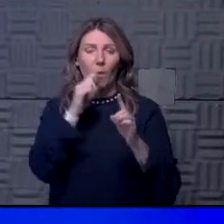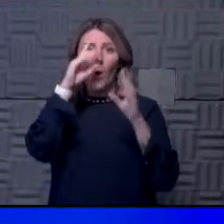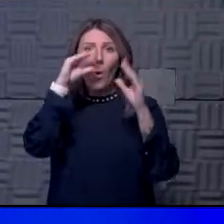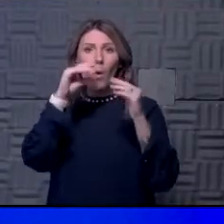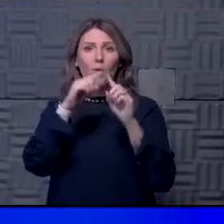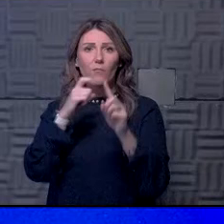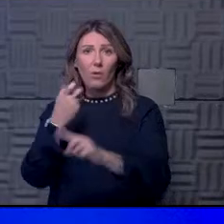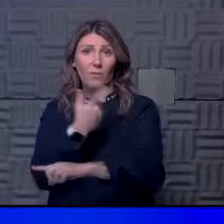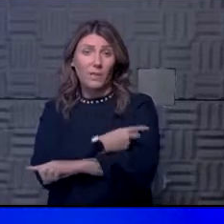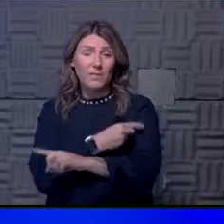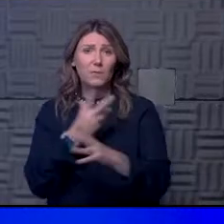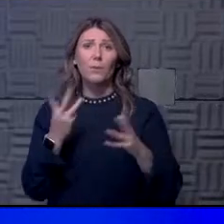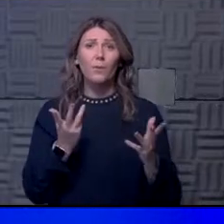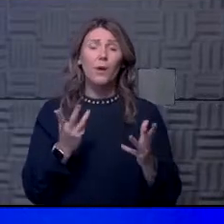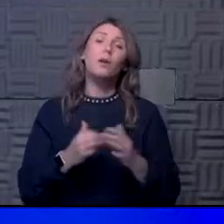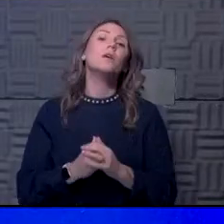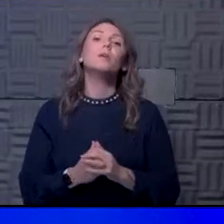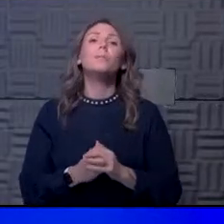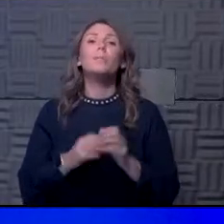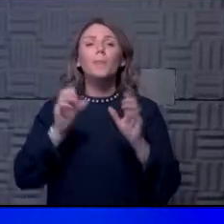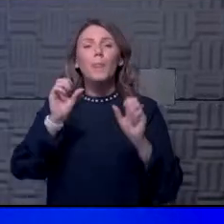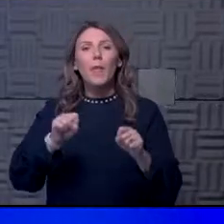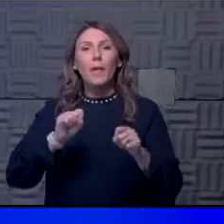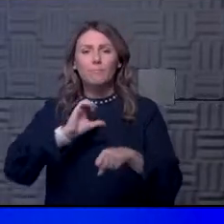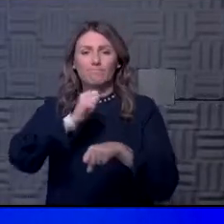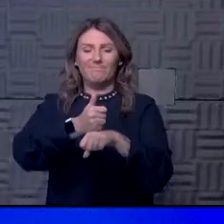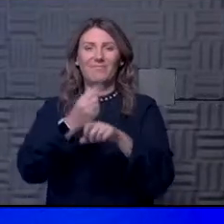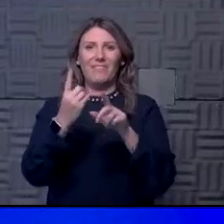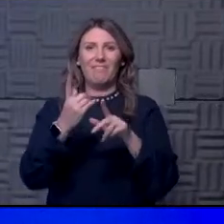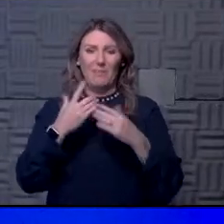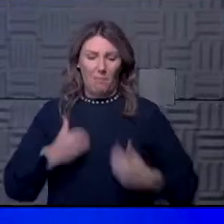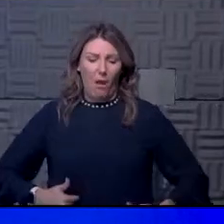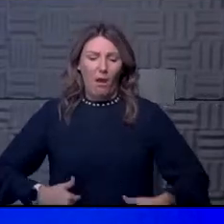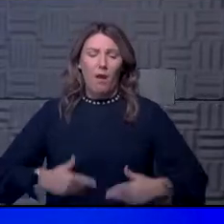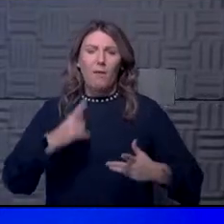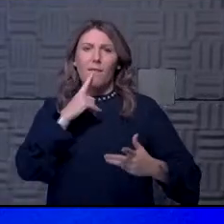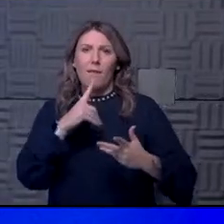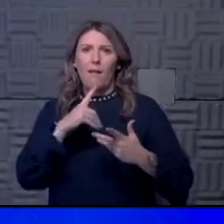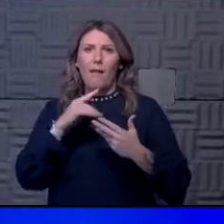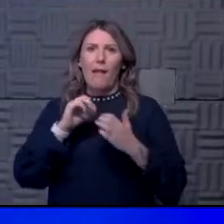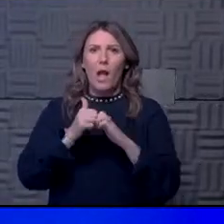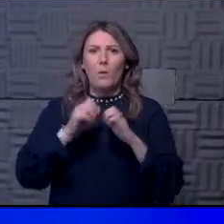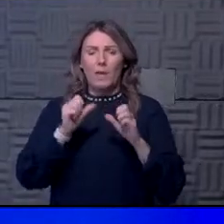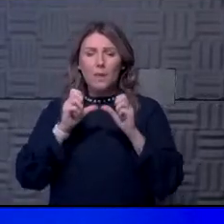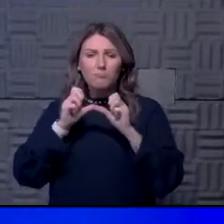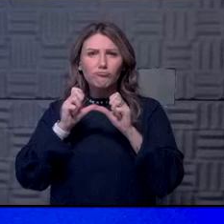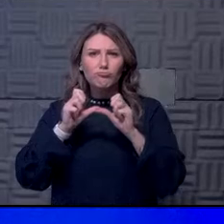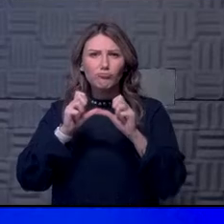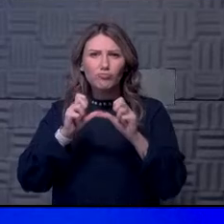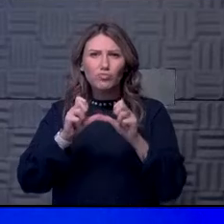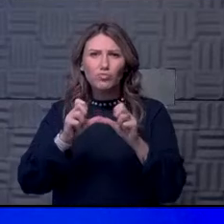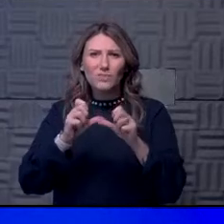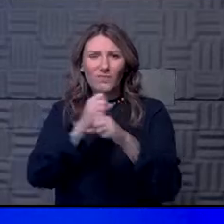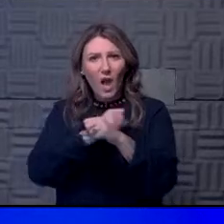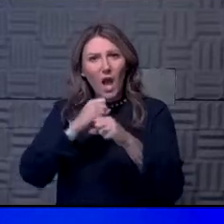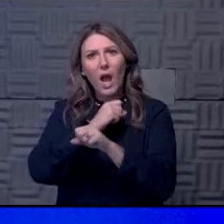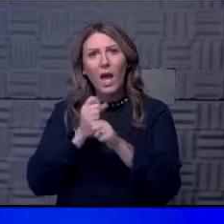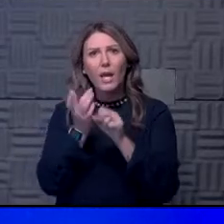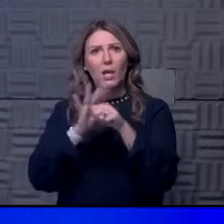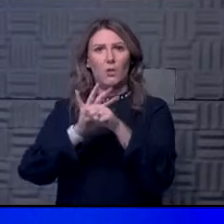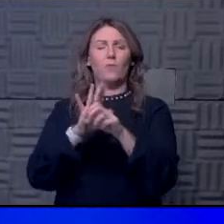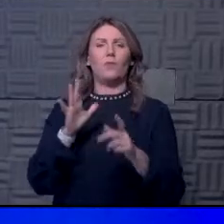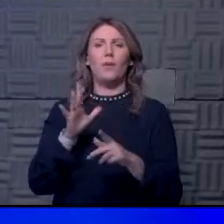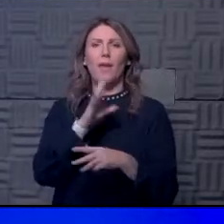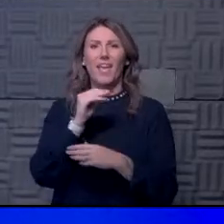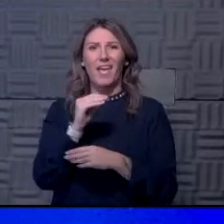vaccine is that they can induce an antibody response that is more durable, lasts longer, but also to make sure that you have those